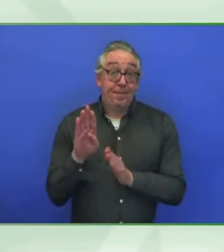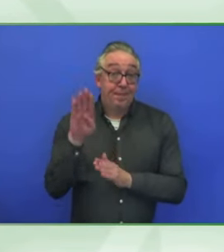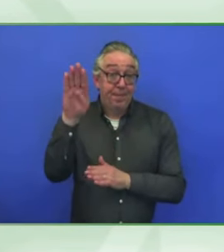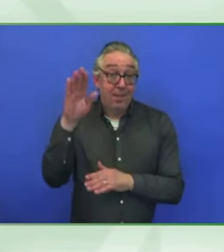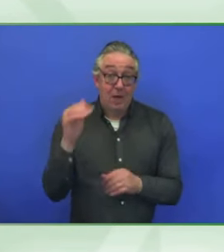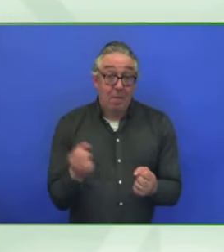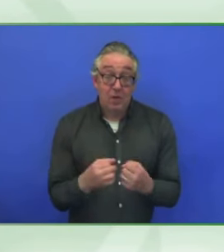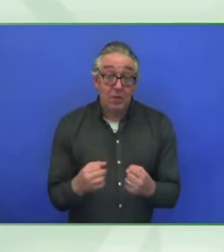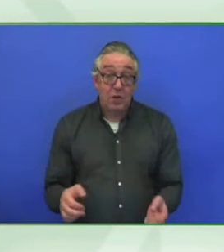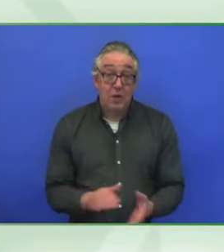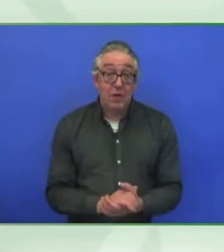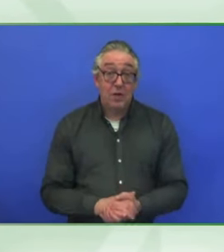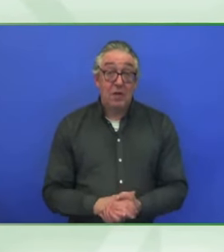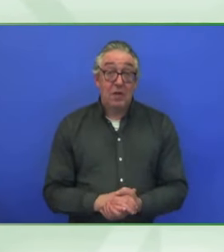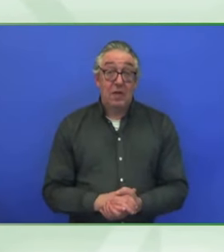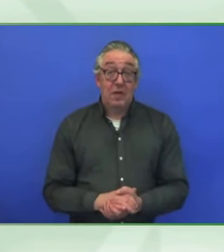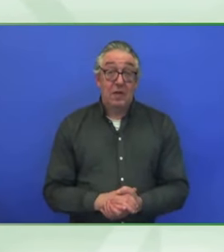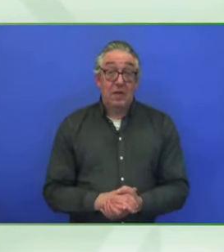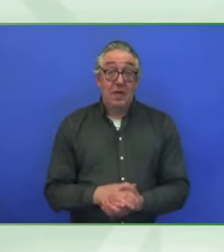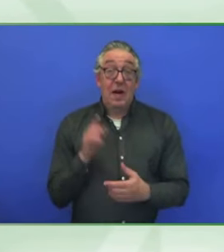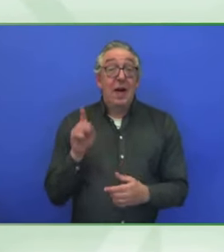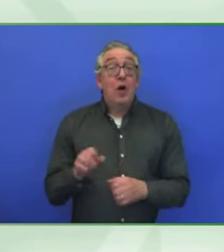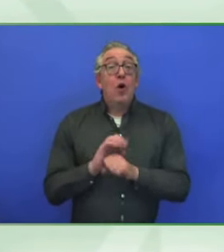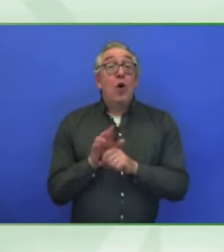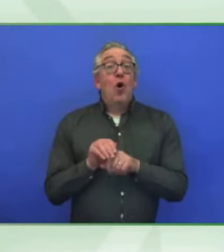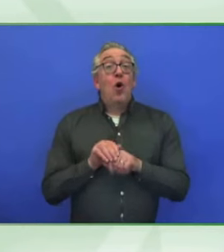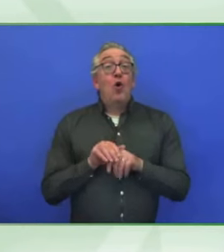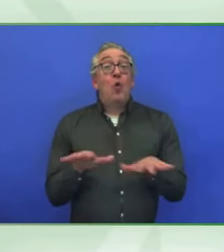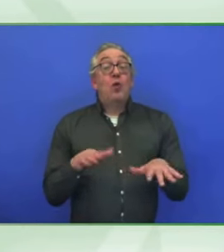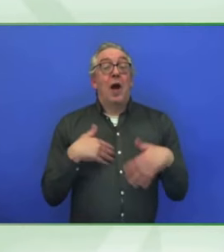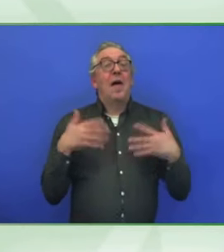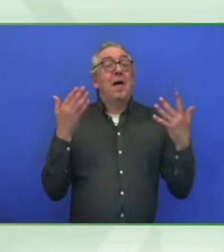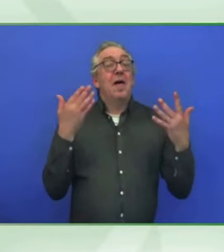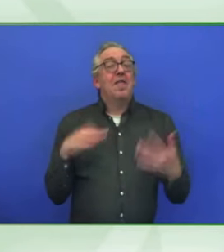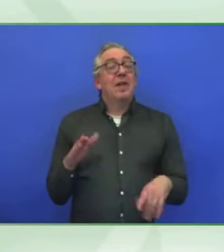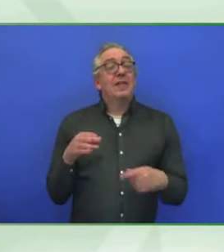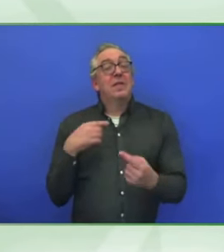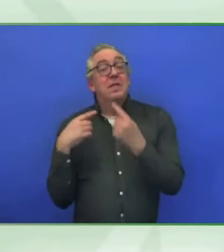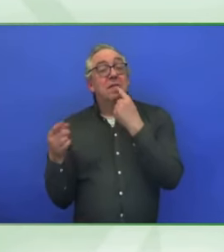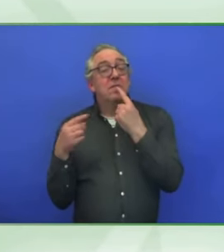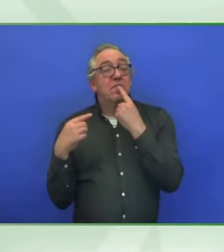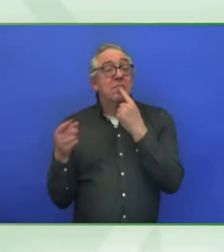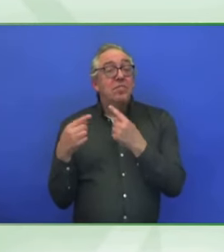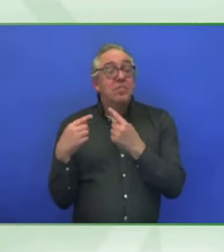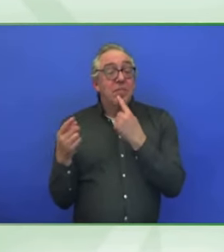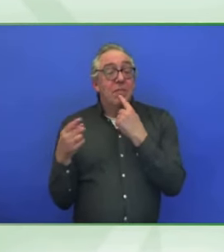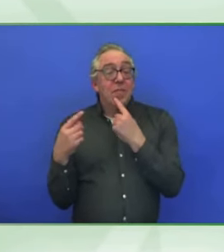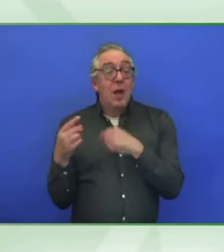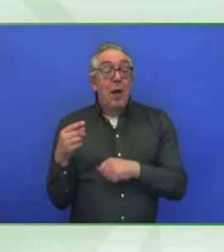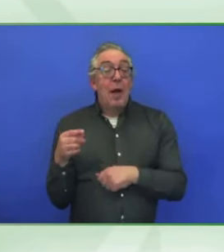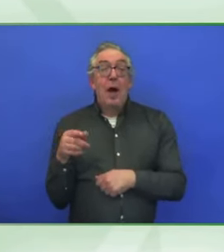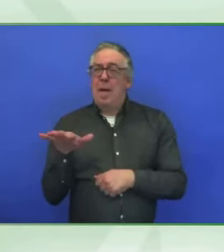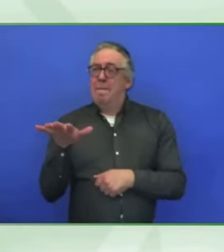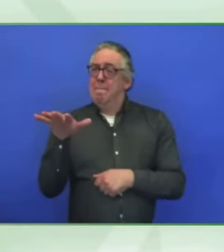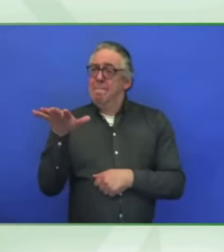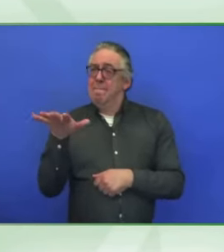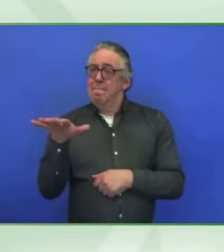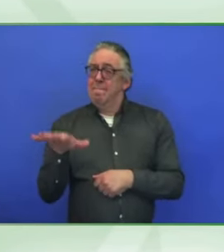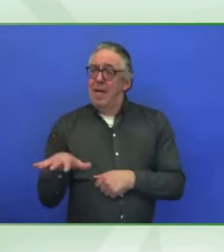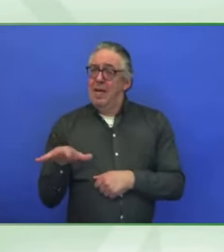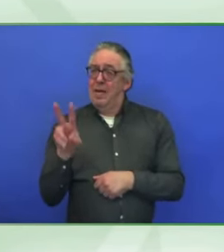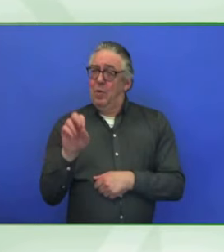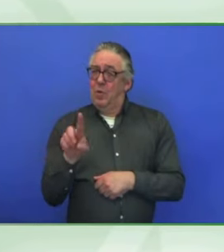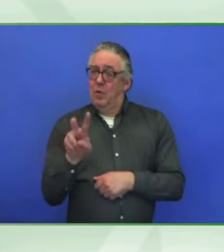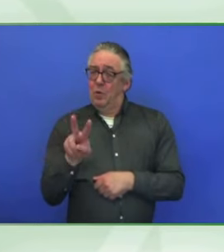in South Africa, we did a piece with the FTSE 100 companies in May of last year, despite the pandemic, one third